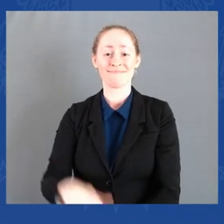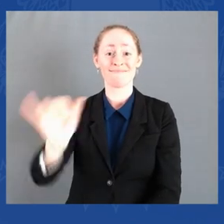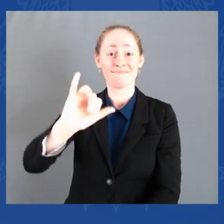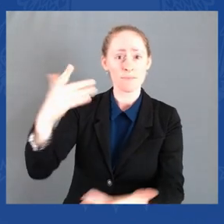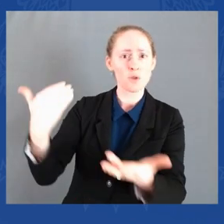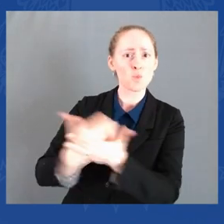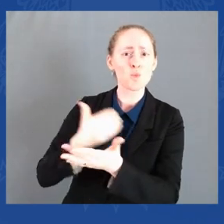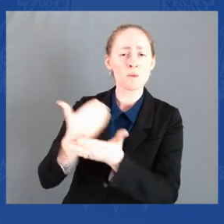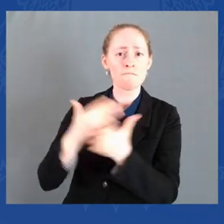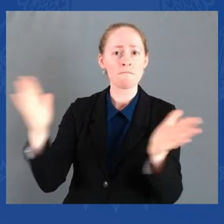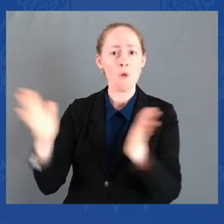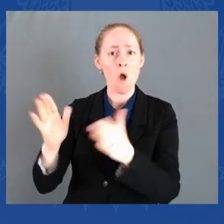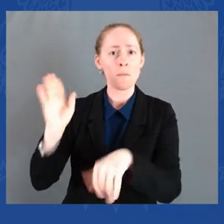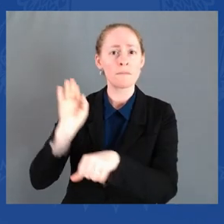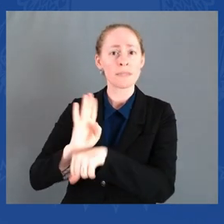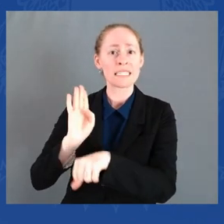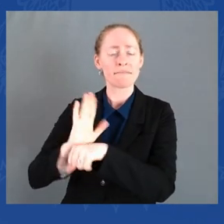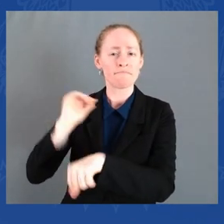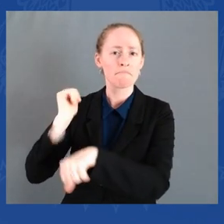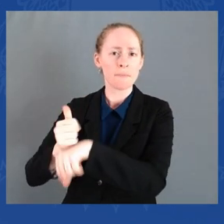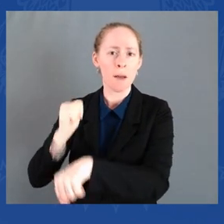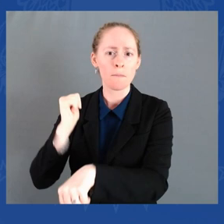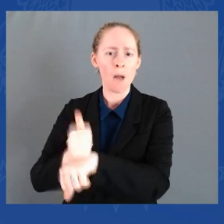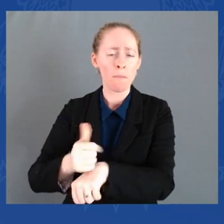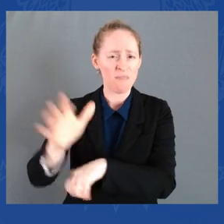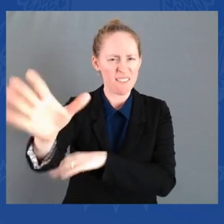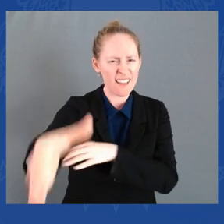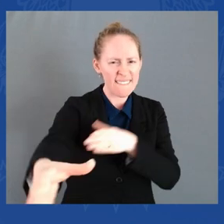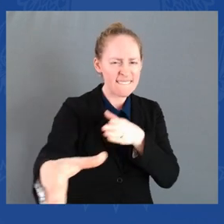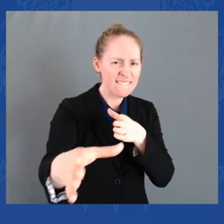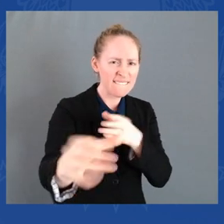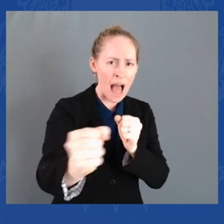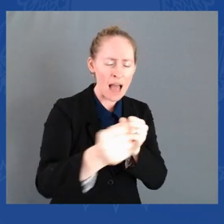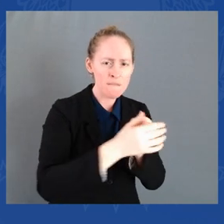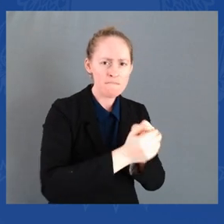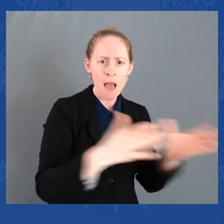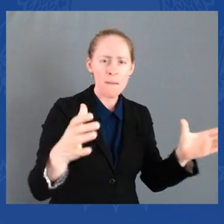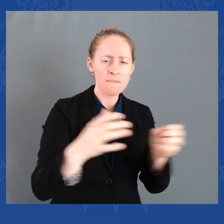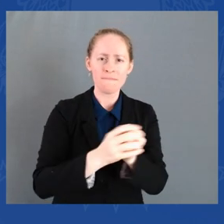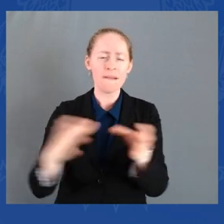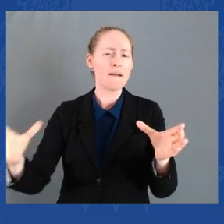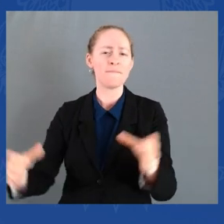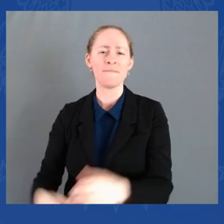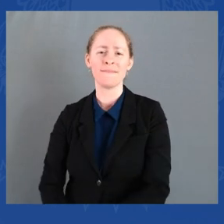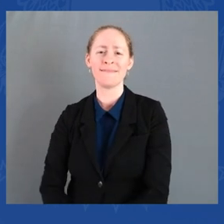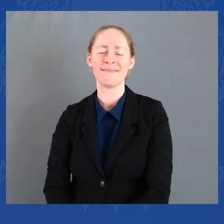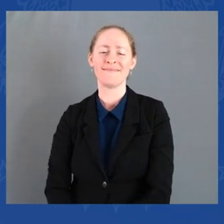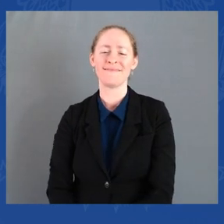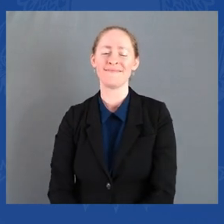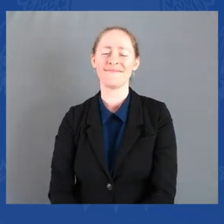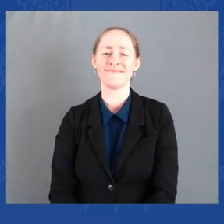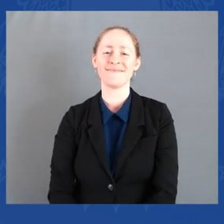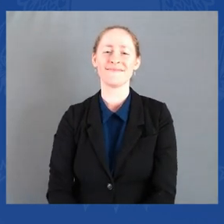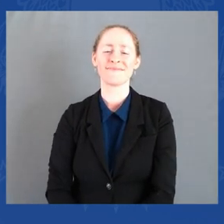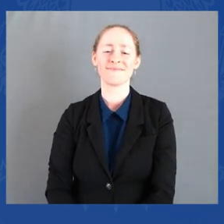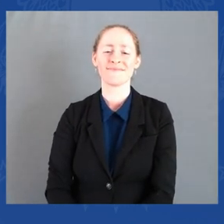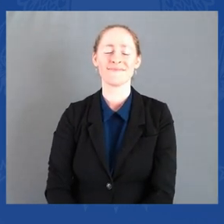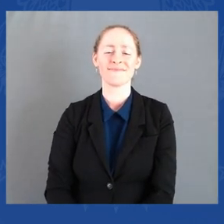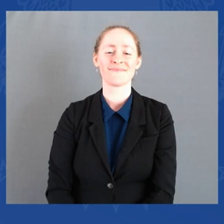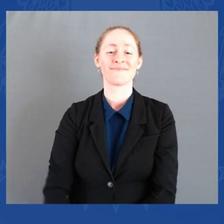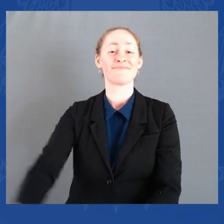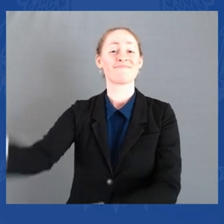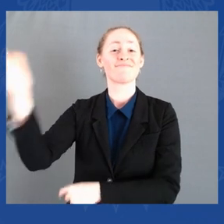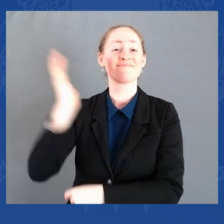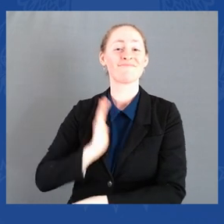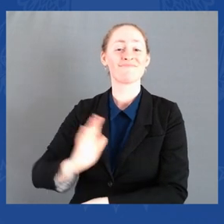the fastest rate in over a decade. Where members of the community were once tokenized as villains in the movie screens, you now light